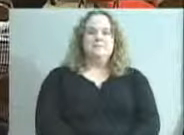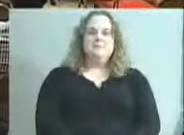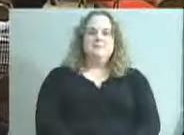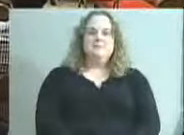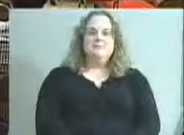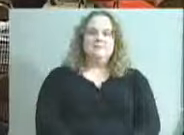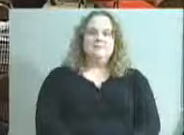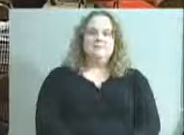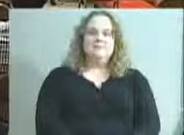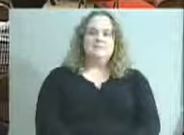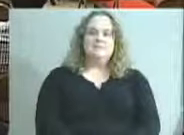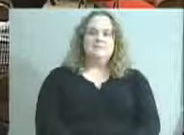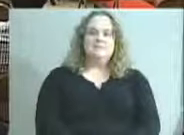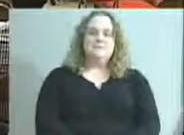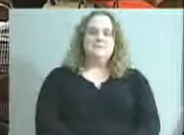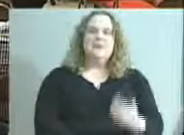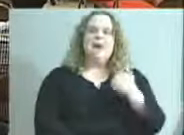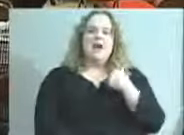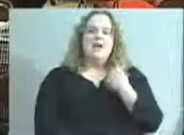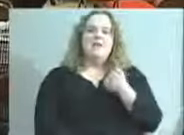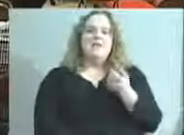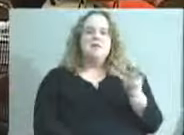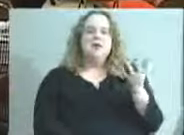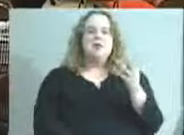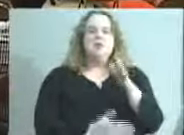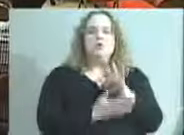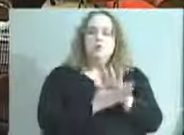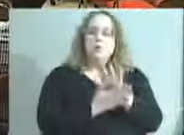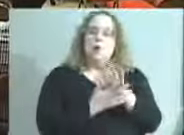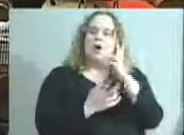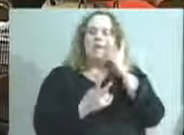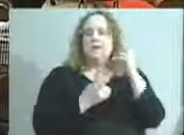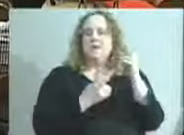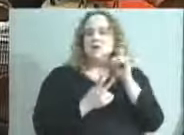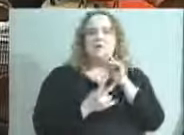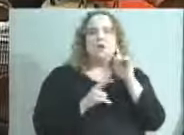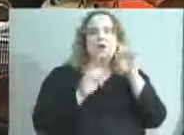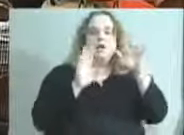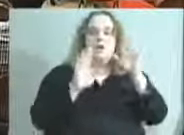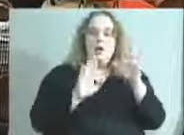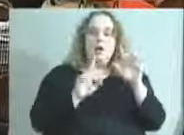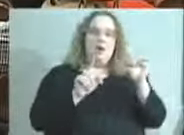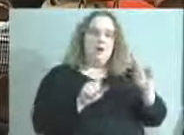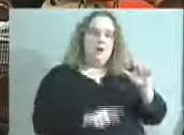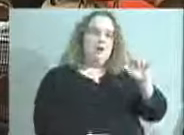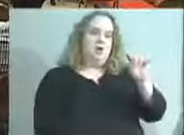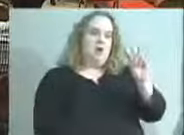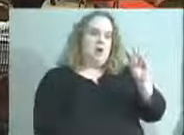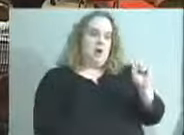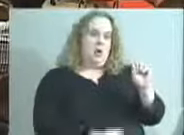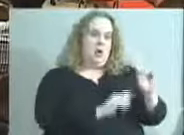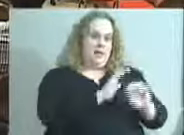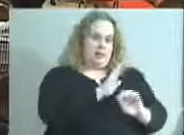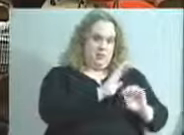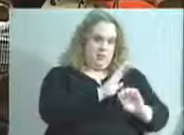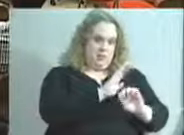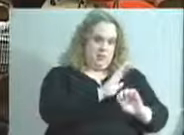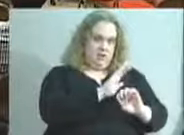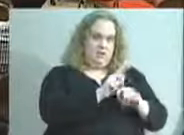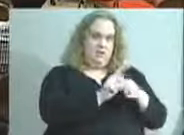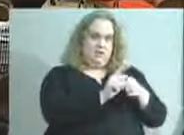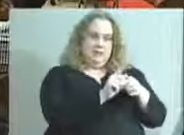I have had a few school visits that were just wonderful. I went to Lowe Elementary. They had